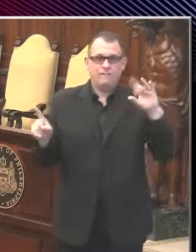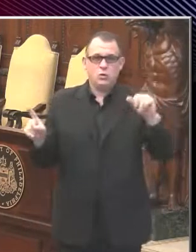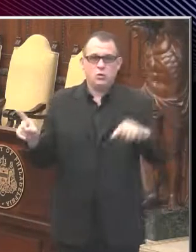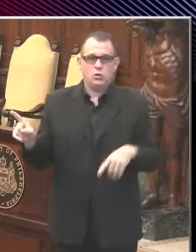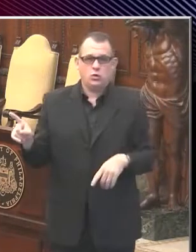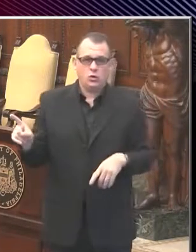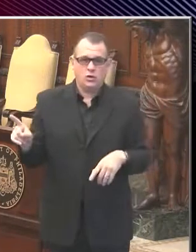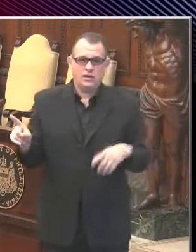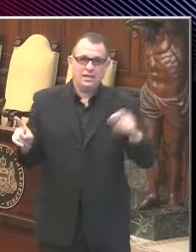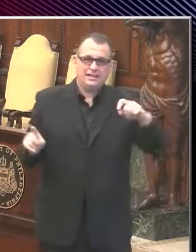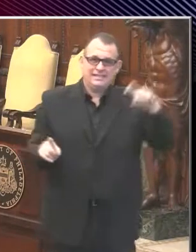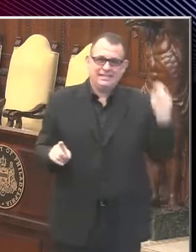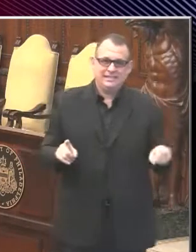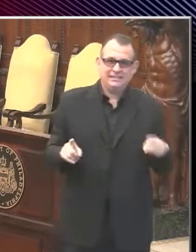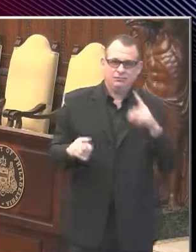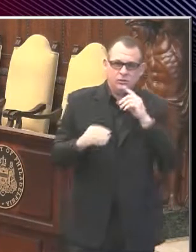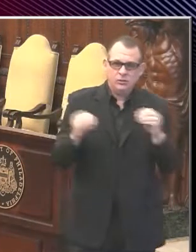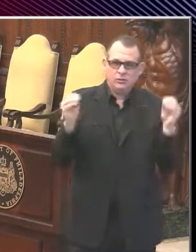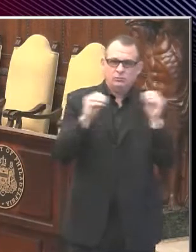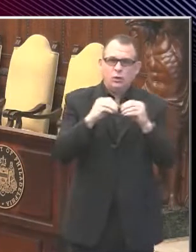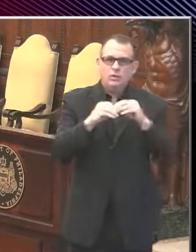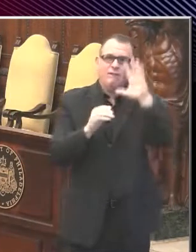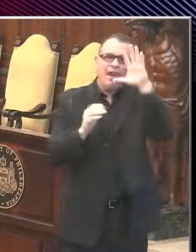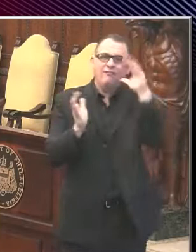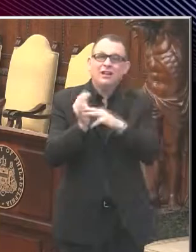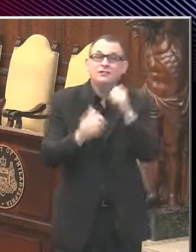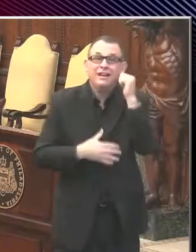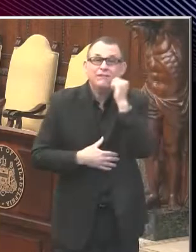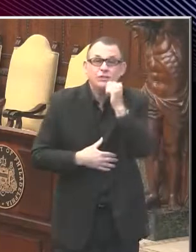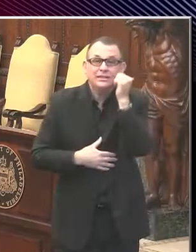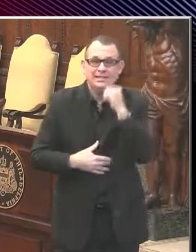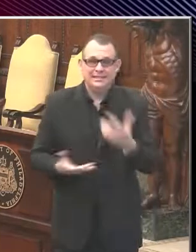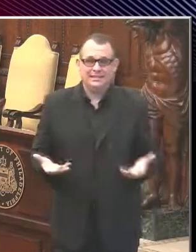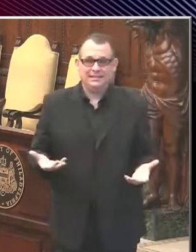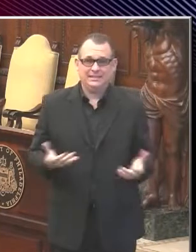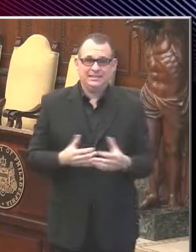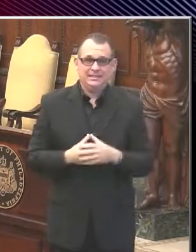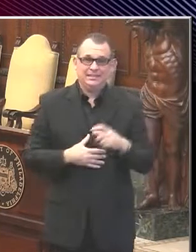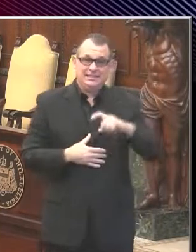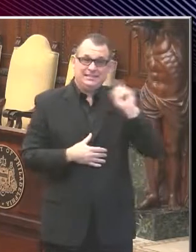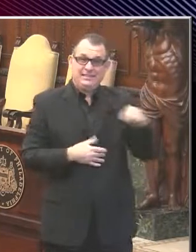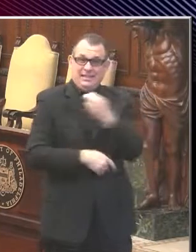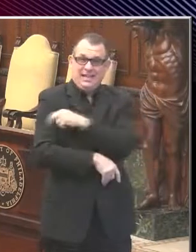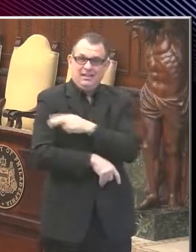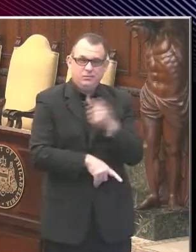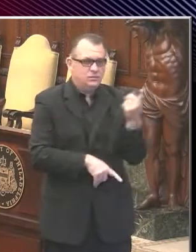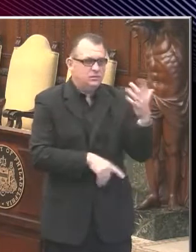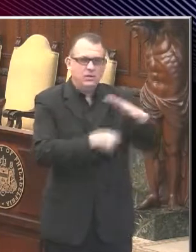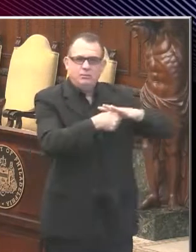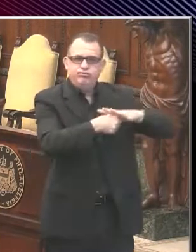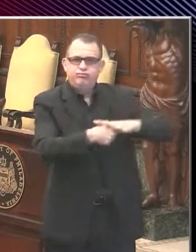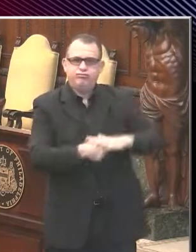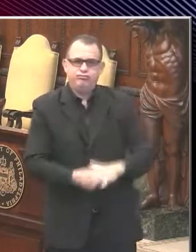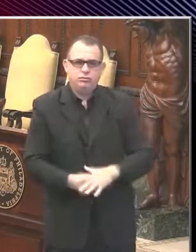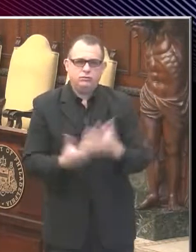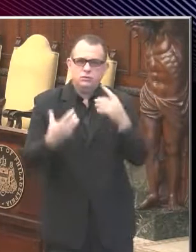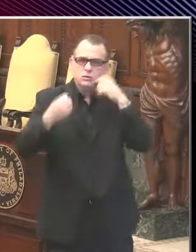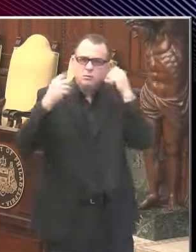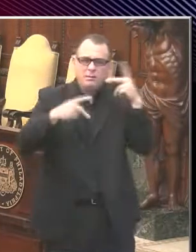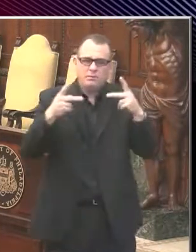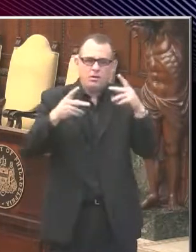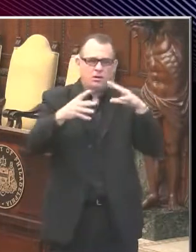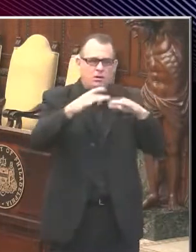day that are being diagnosed. And hospitals in Texas are already under strain from the number of infections that are causing cases for them to treat,